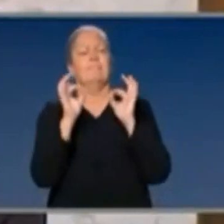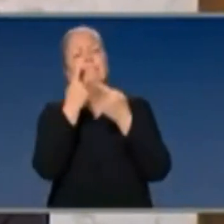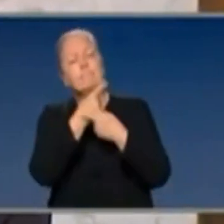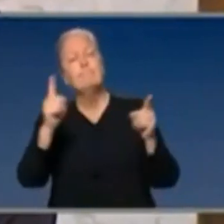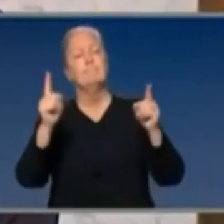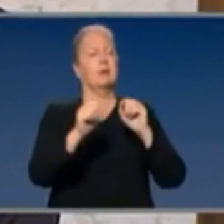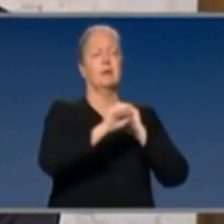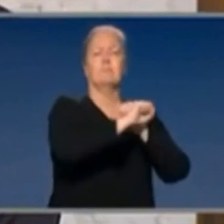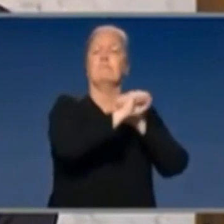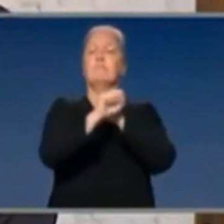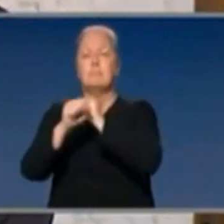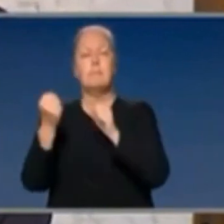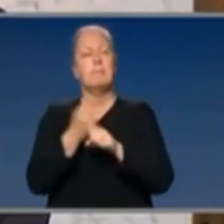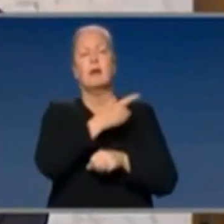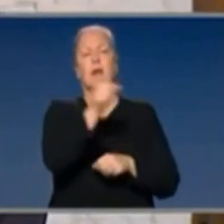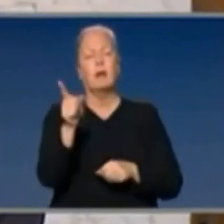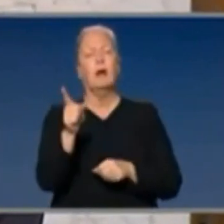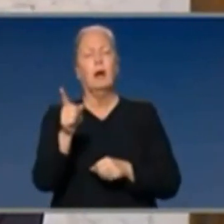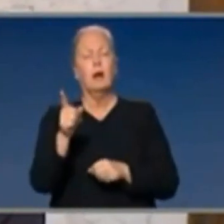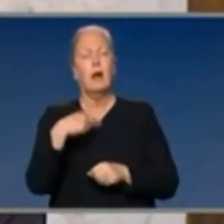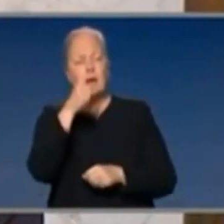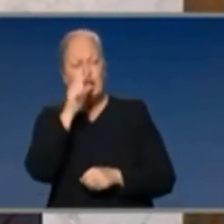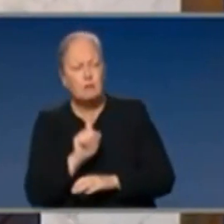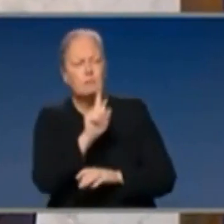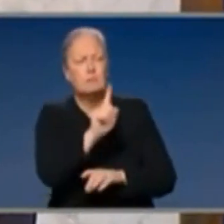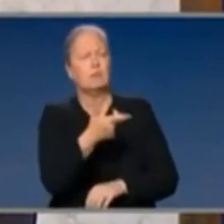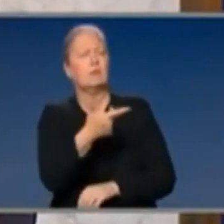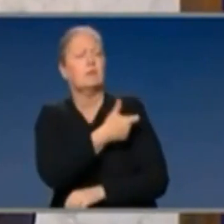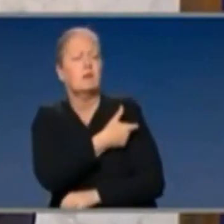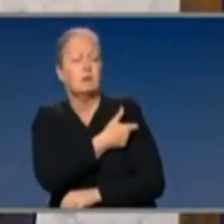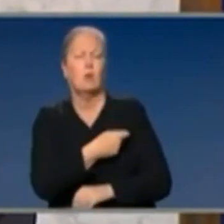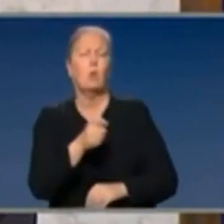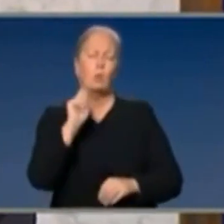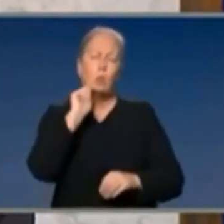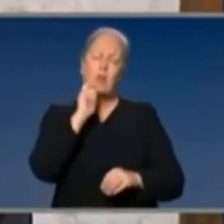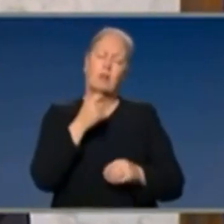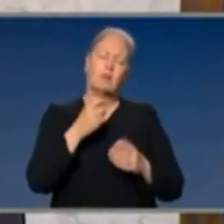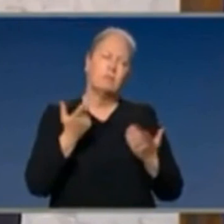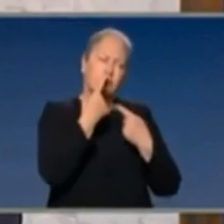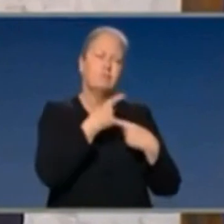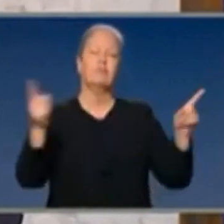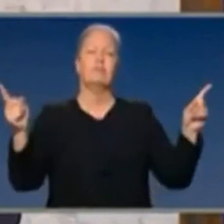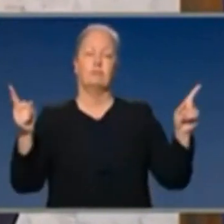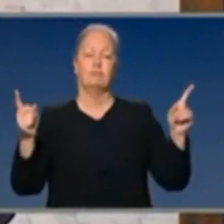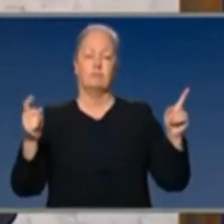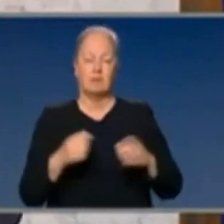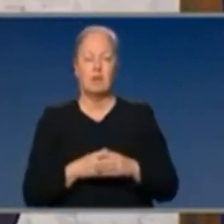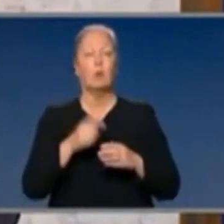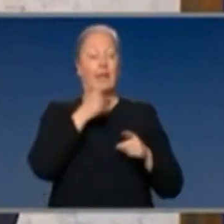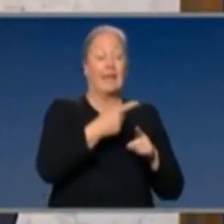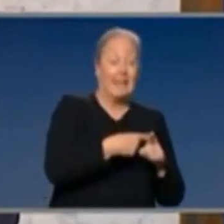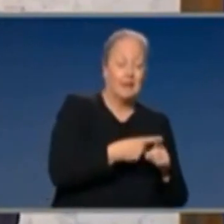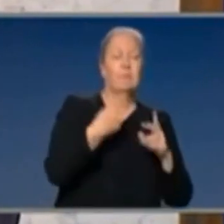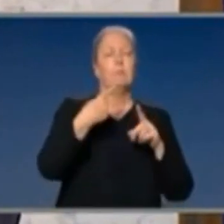take up the offer and the opportunity of vaccination. And that will be widespread and it will cover both English